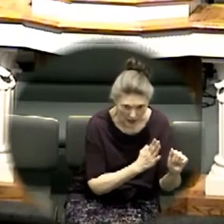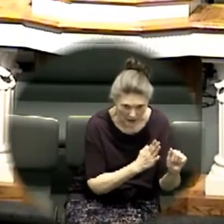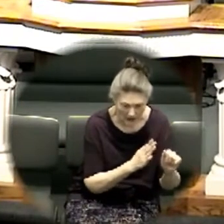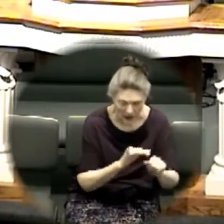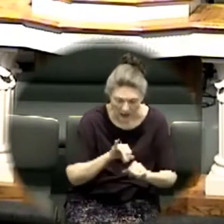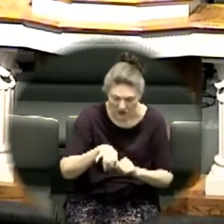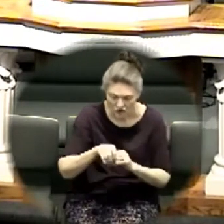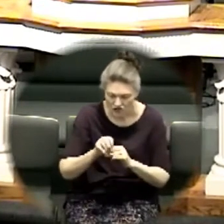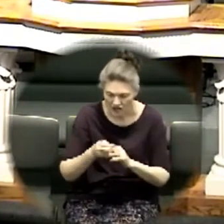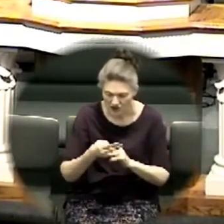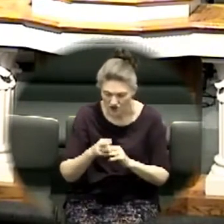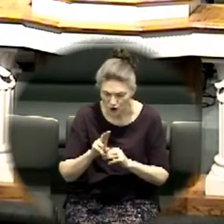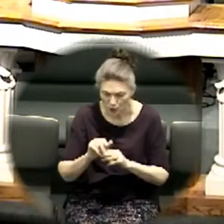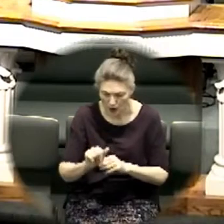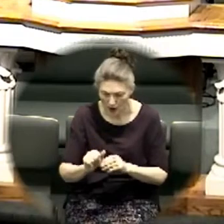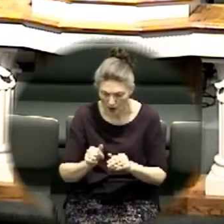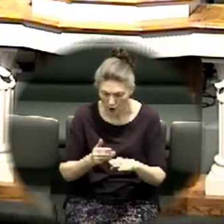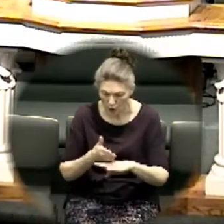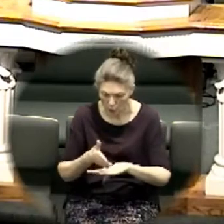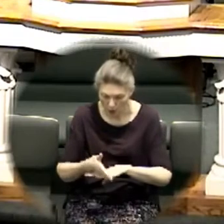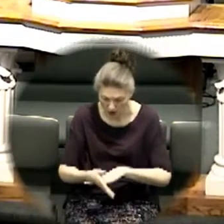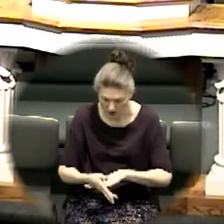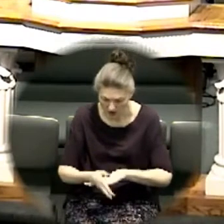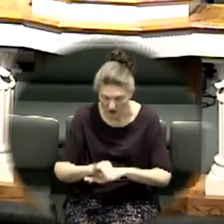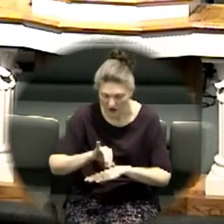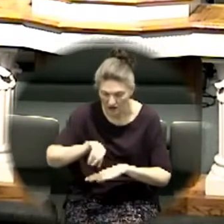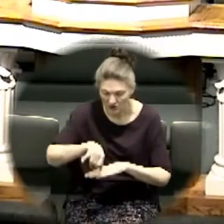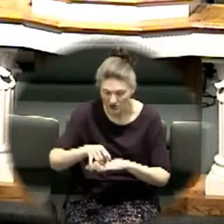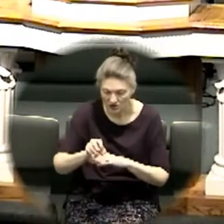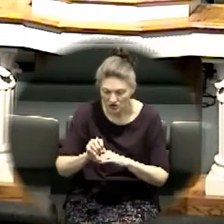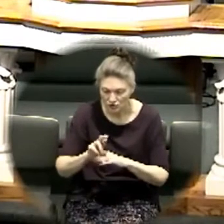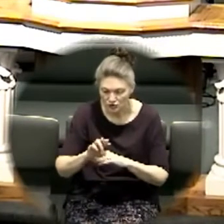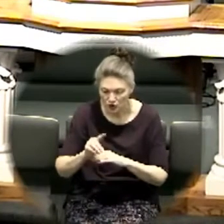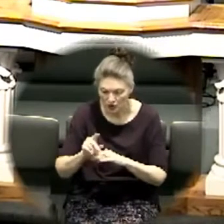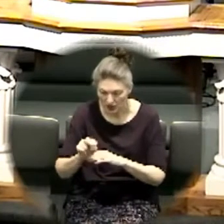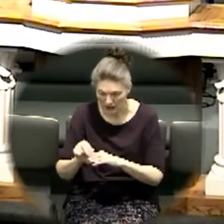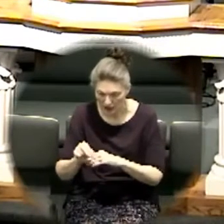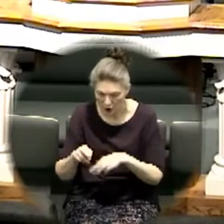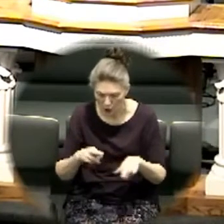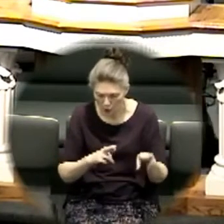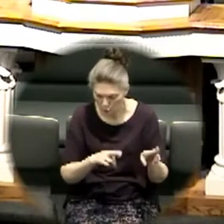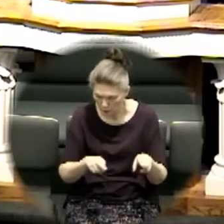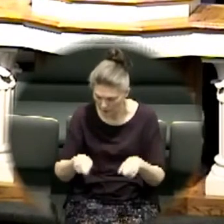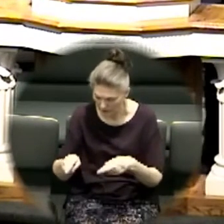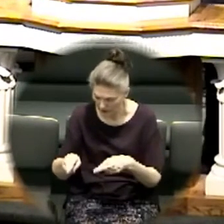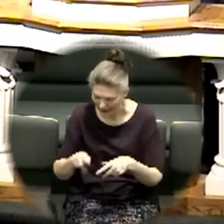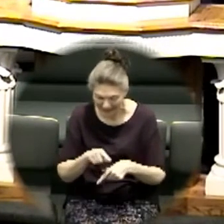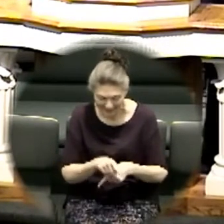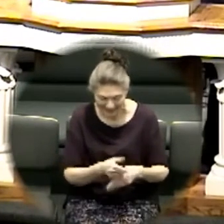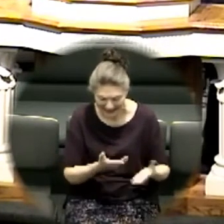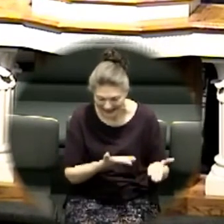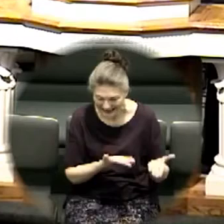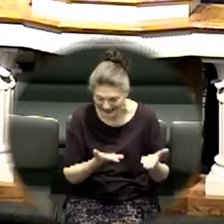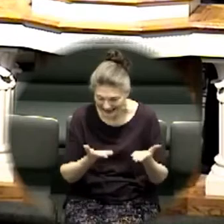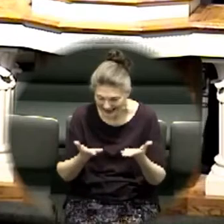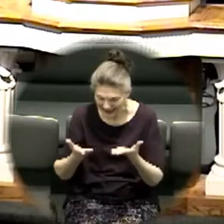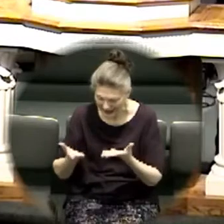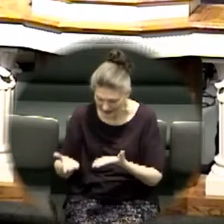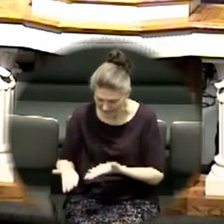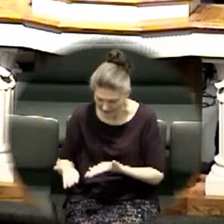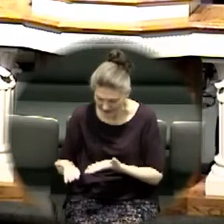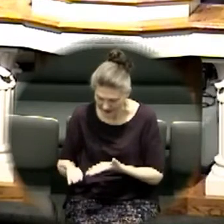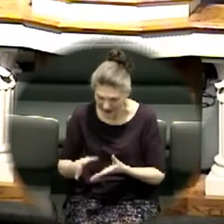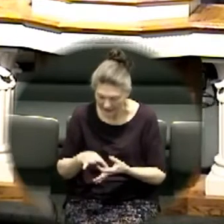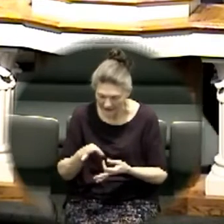second time we find them carrying the presence of god old testament god told them what to do